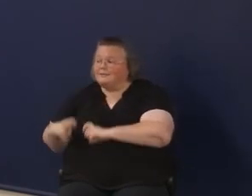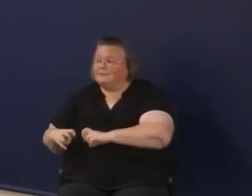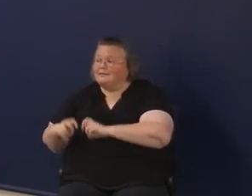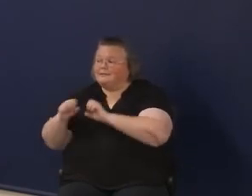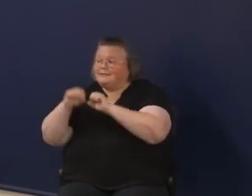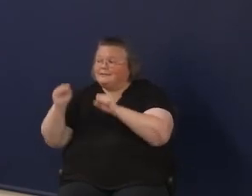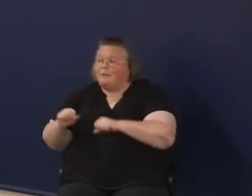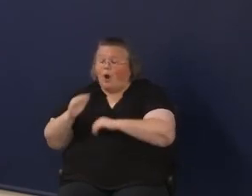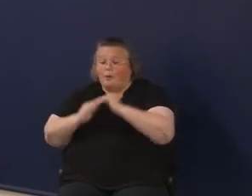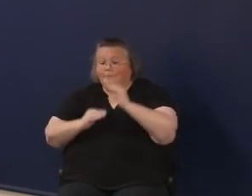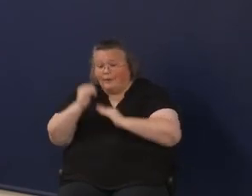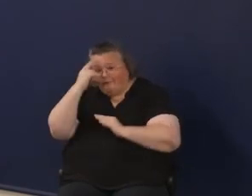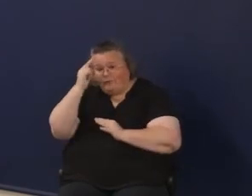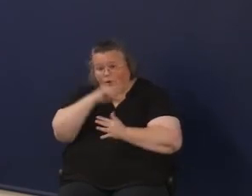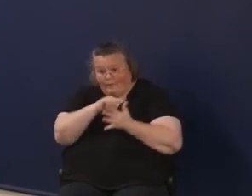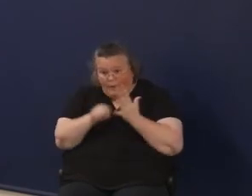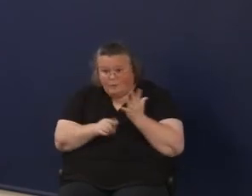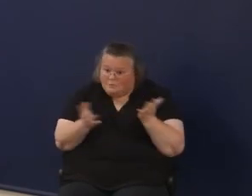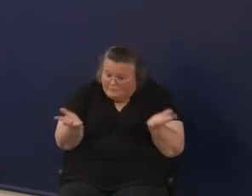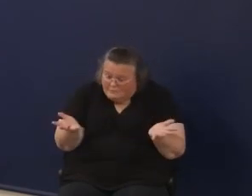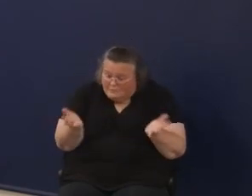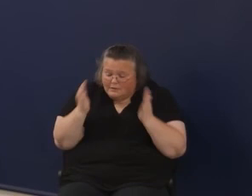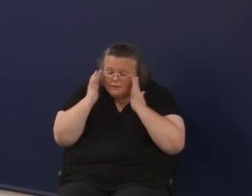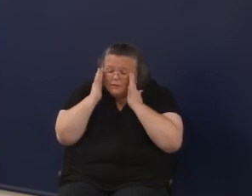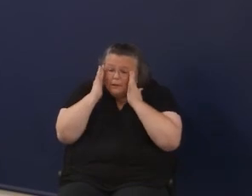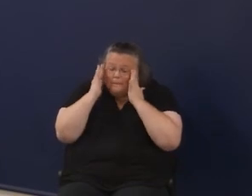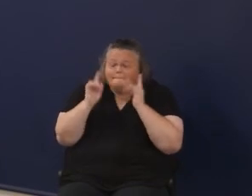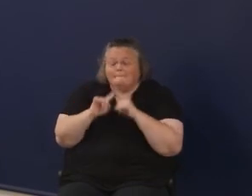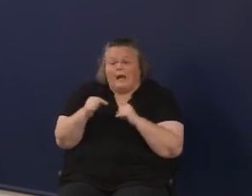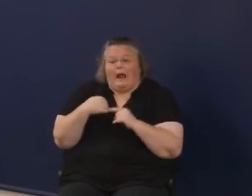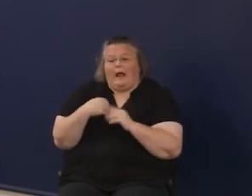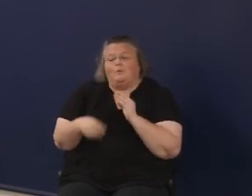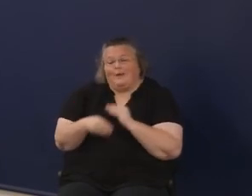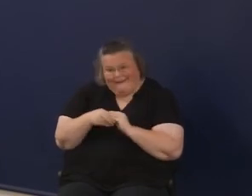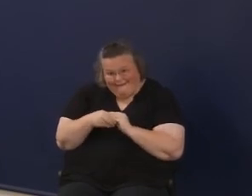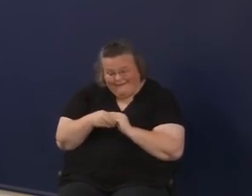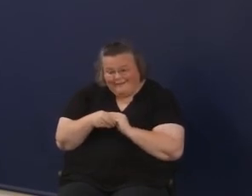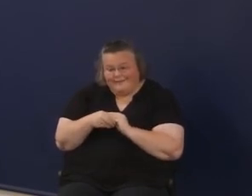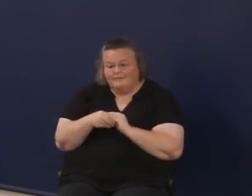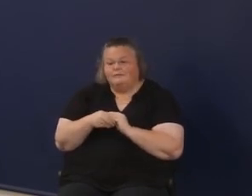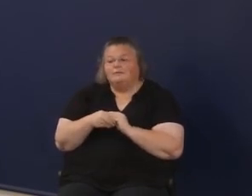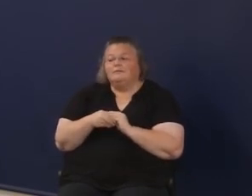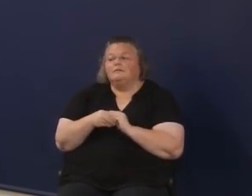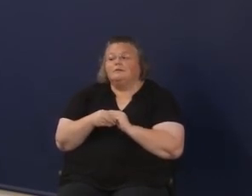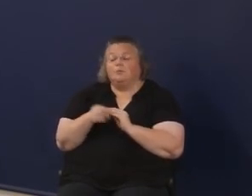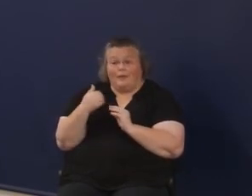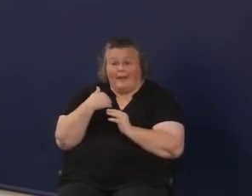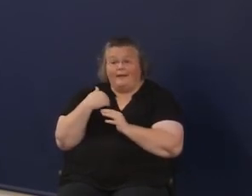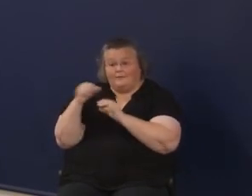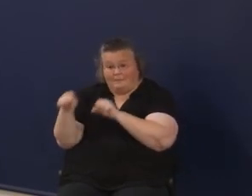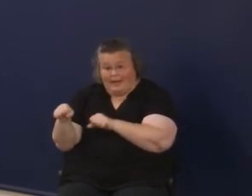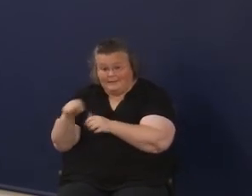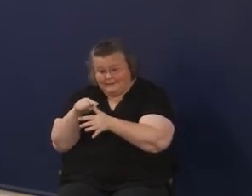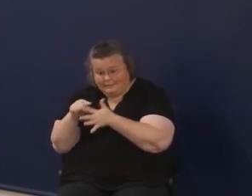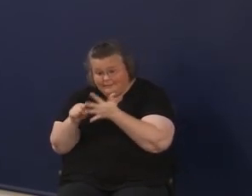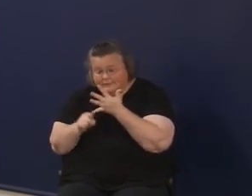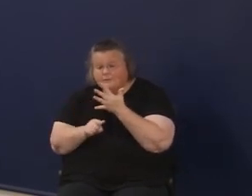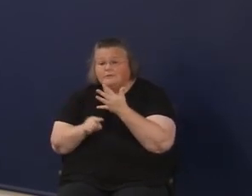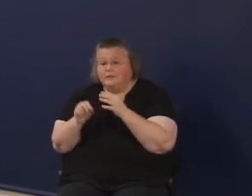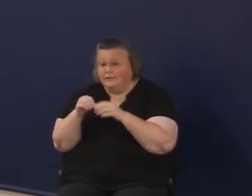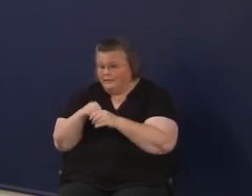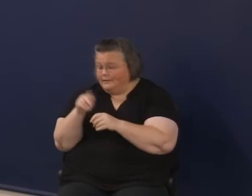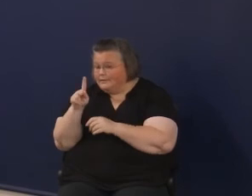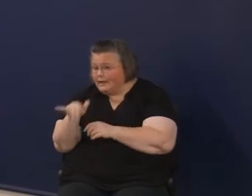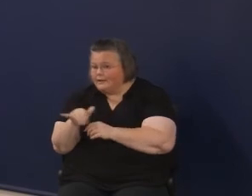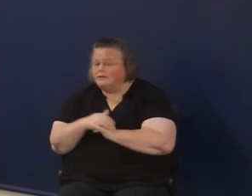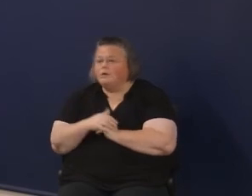those things. I would add, in addition to all the capacities that we have in Kentucky, all